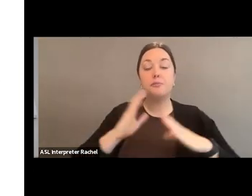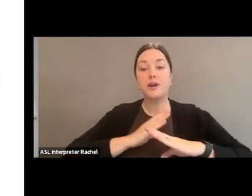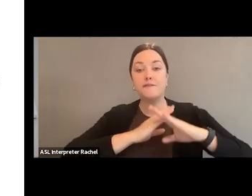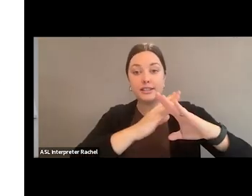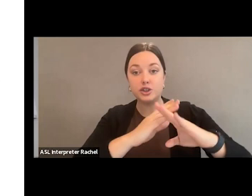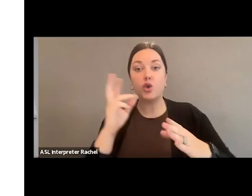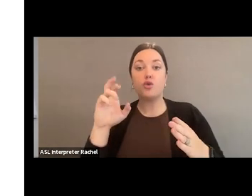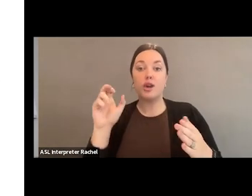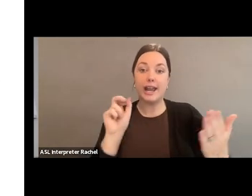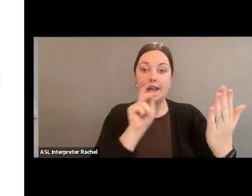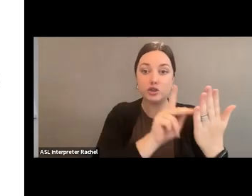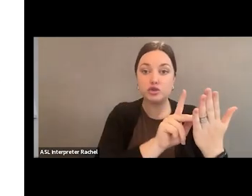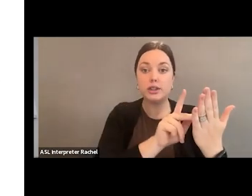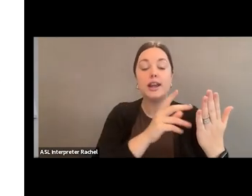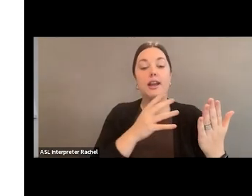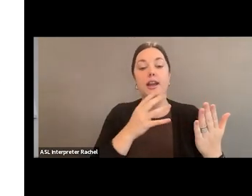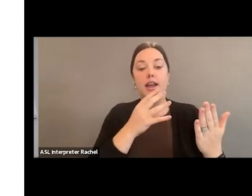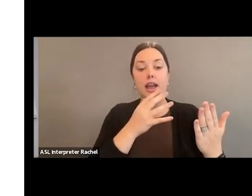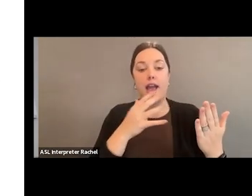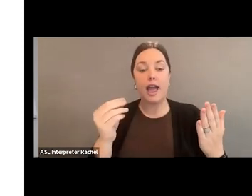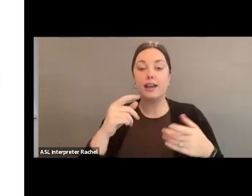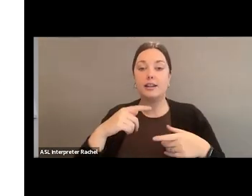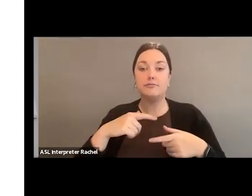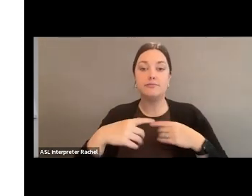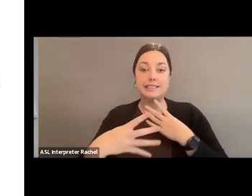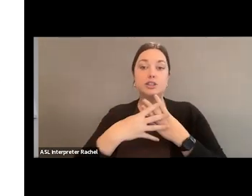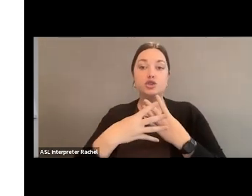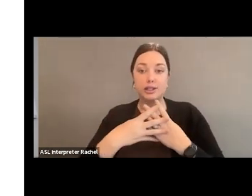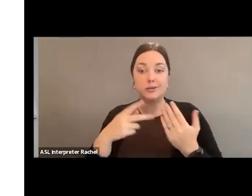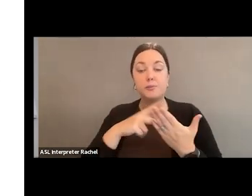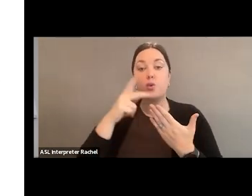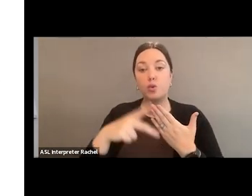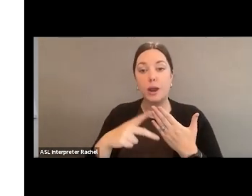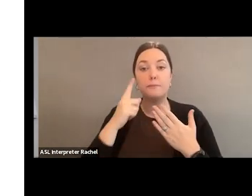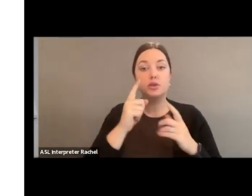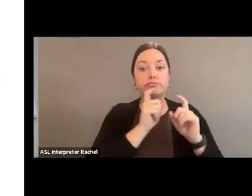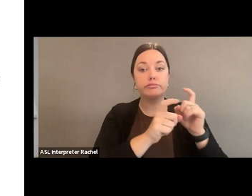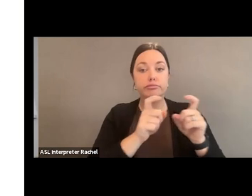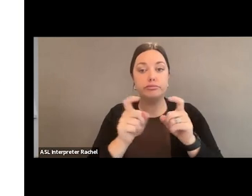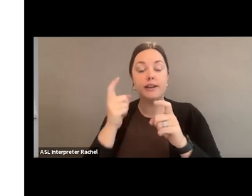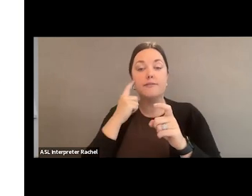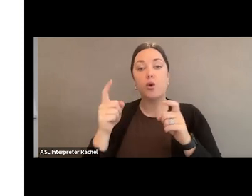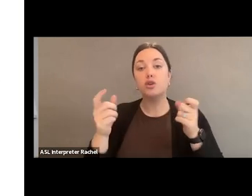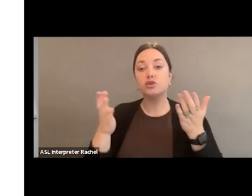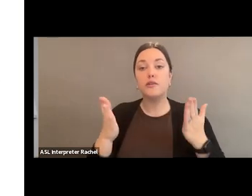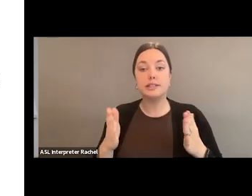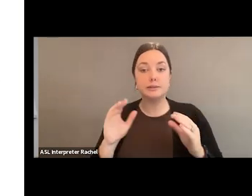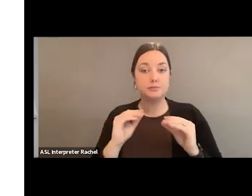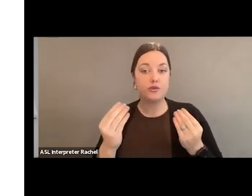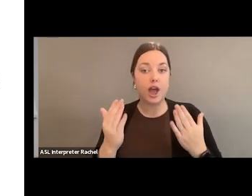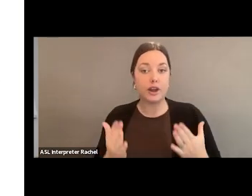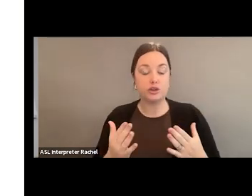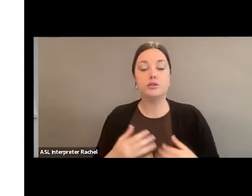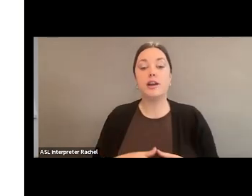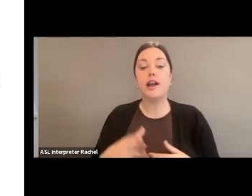secure detention juvenile justice programs in the form of funding to service providers and researchers. And again,